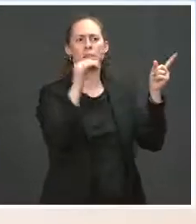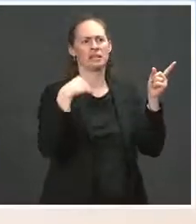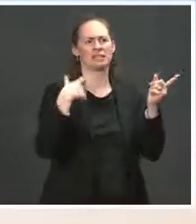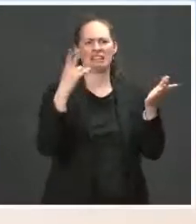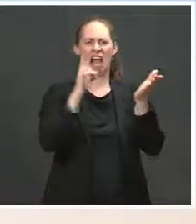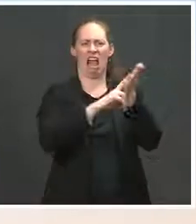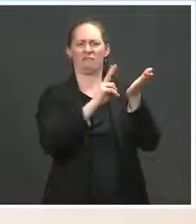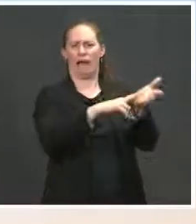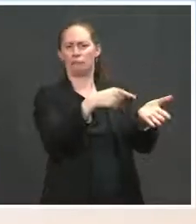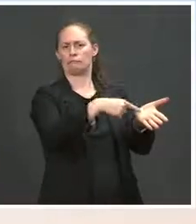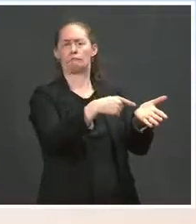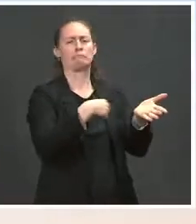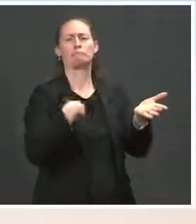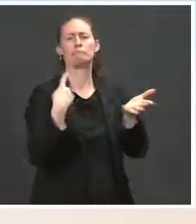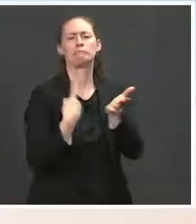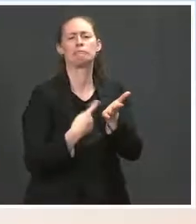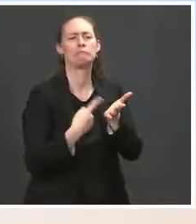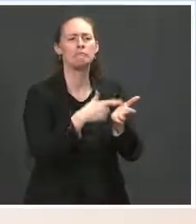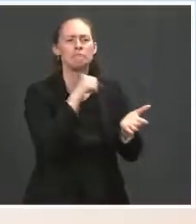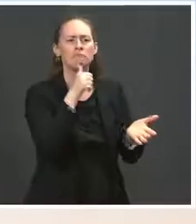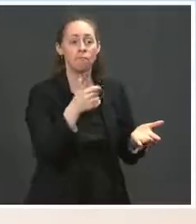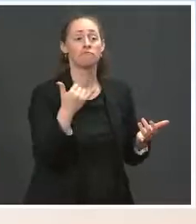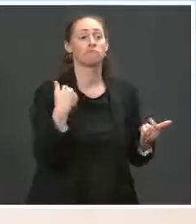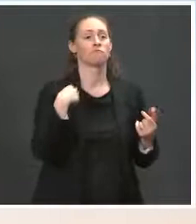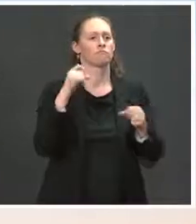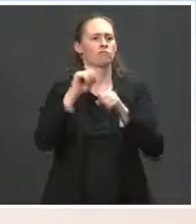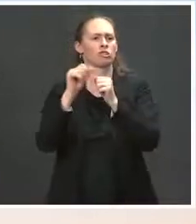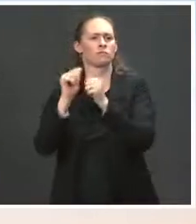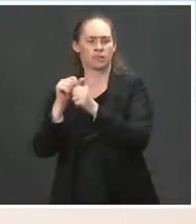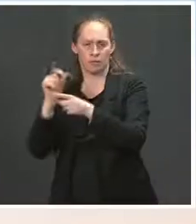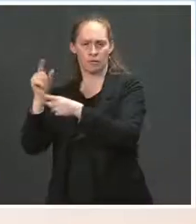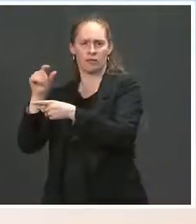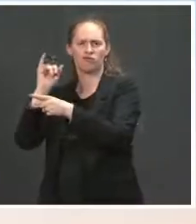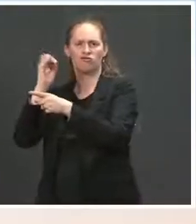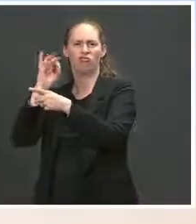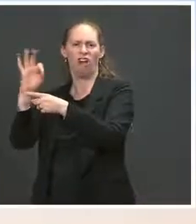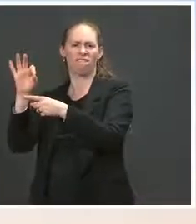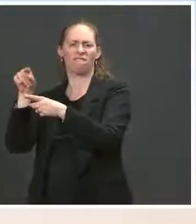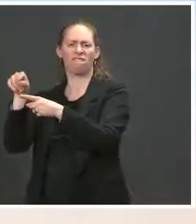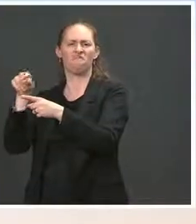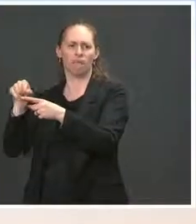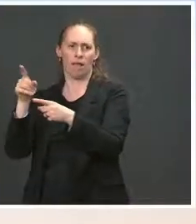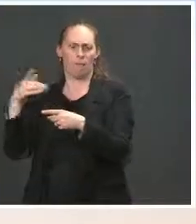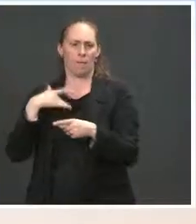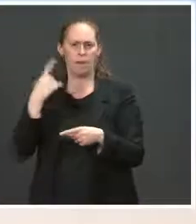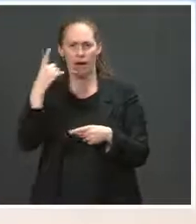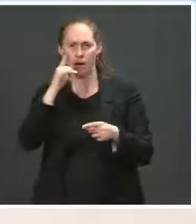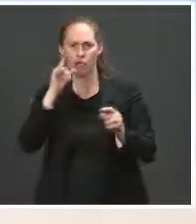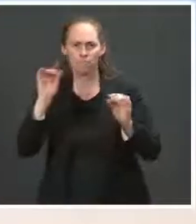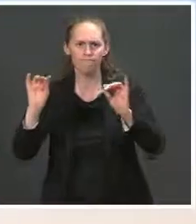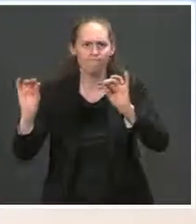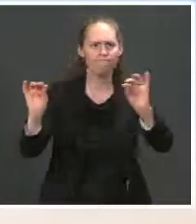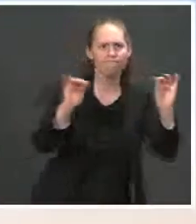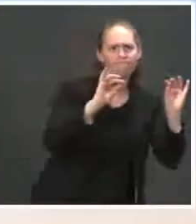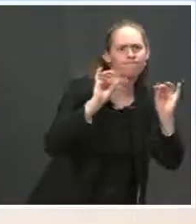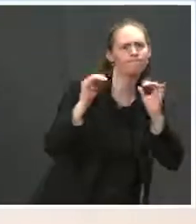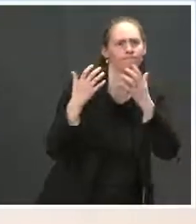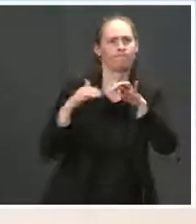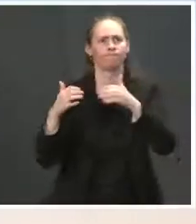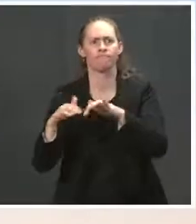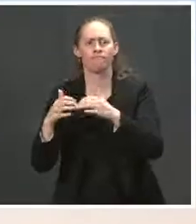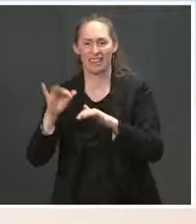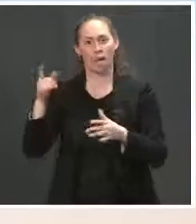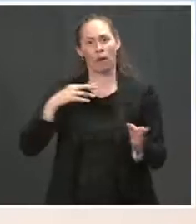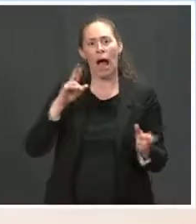worked with Jeff Zients many times over, he is an over preparer and committed to oversupplying the United States, as evidenced by the amount we've